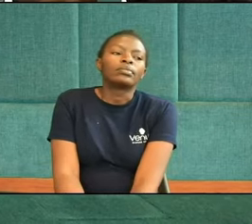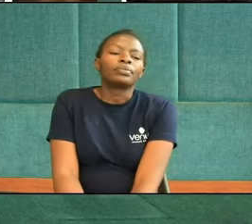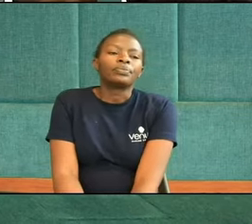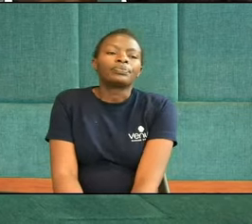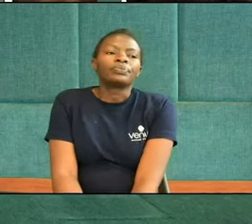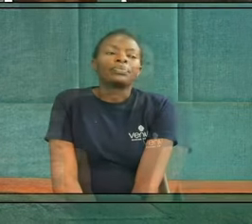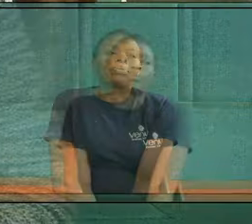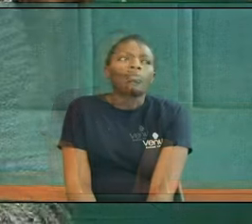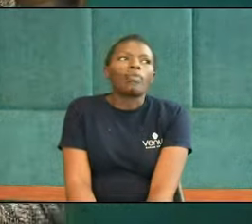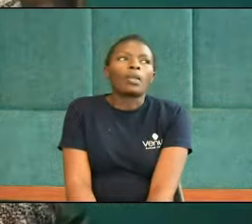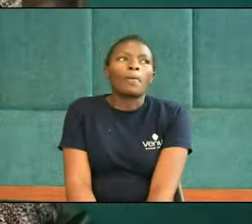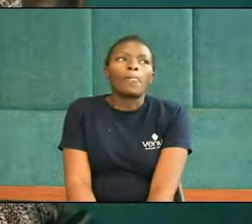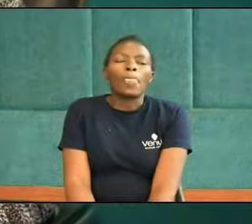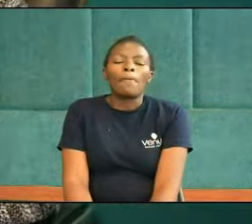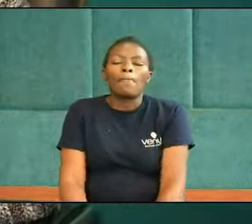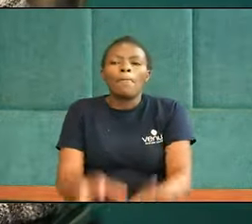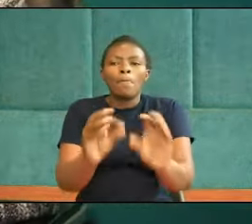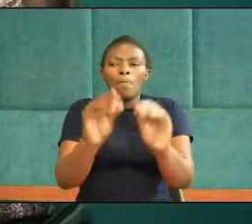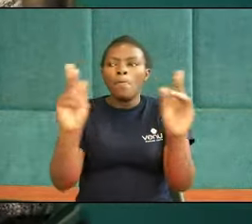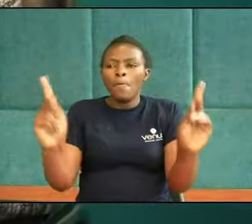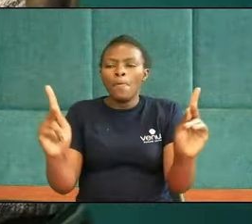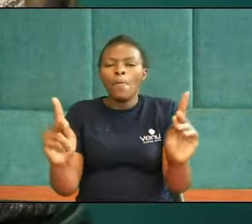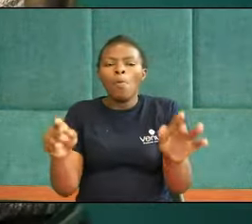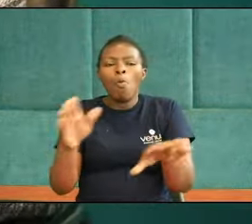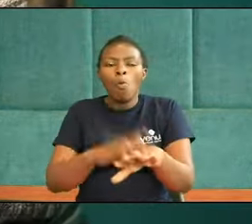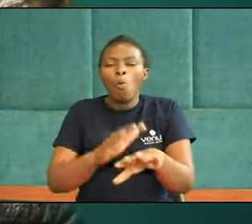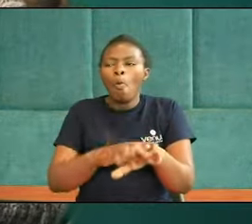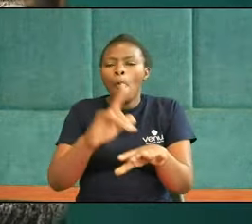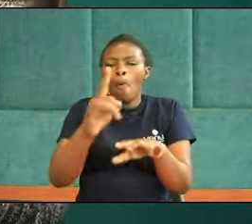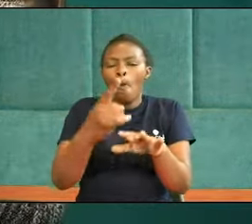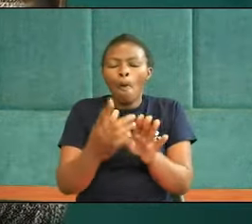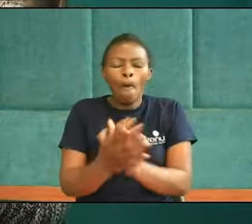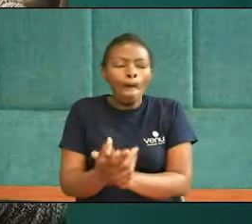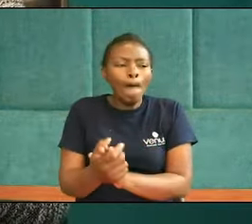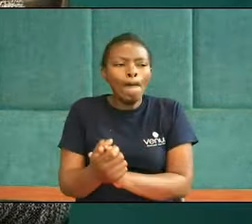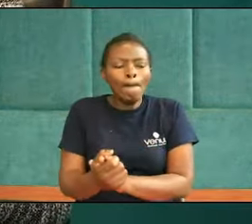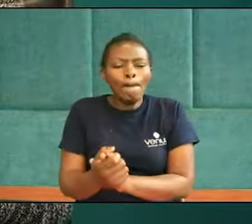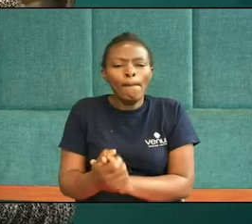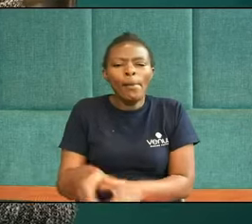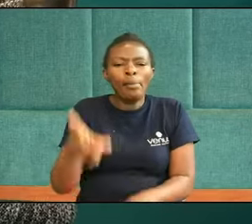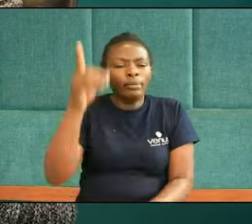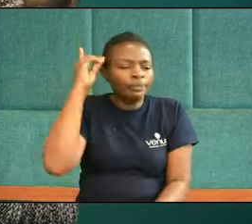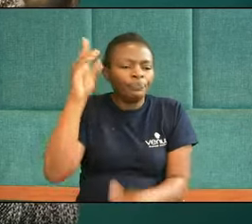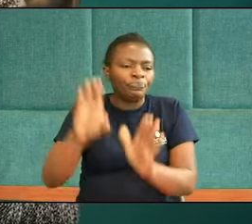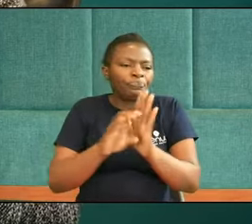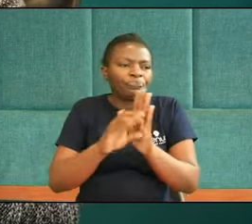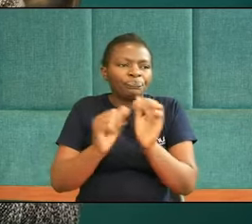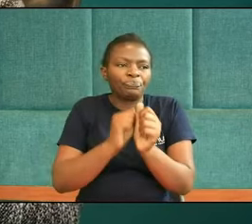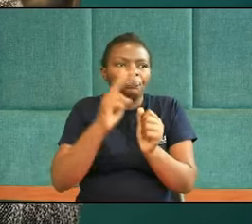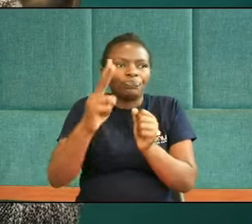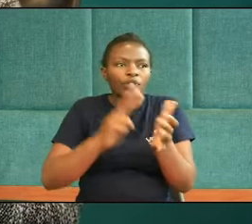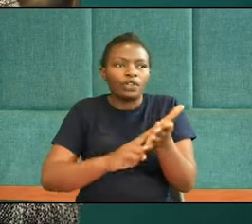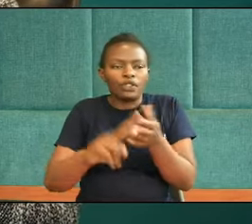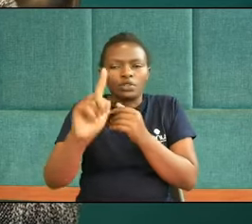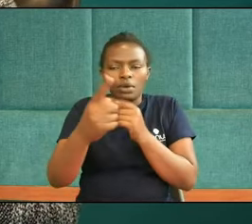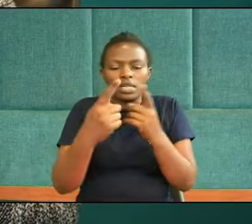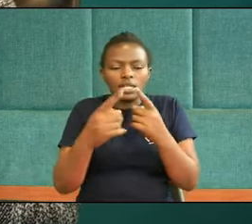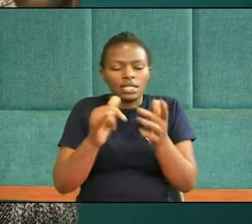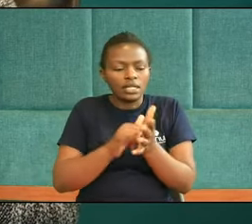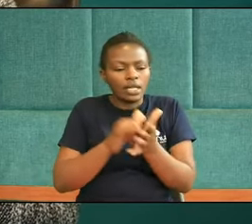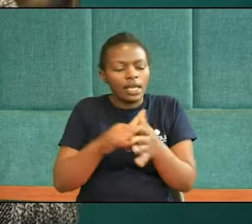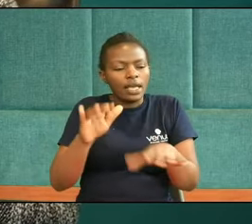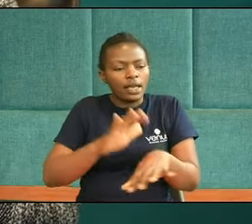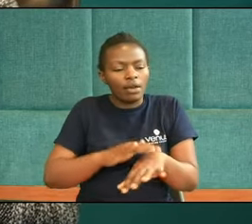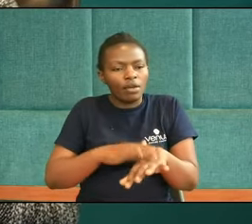Okay So The punchlines I'm going to start With the first one Daniel chapter 12 Verse 1 And it says At that